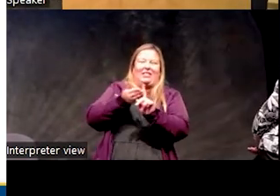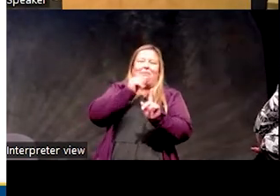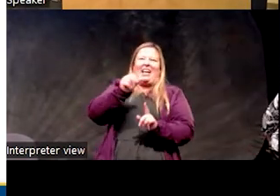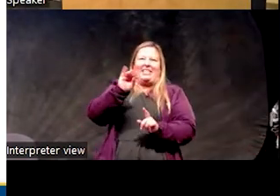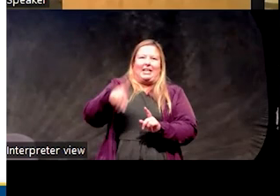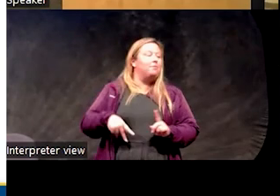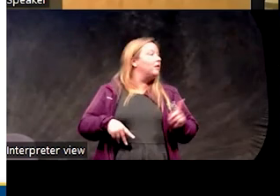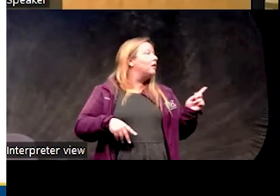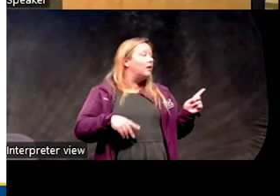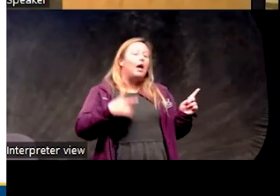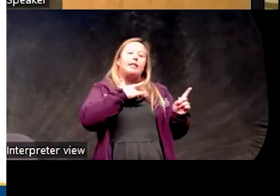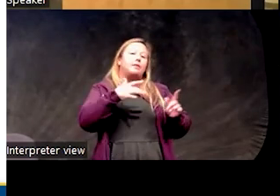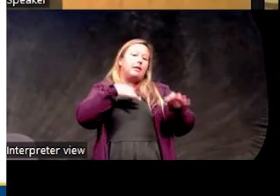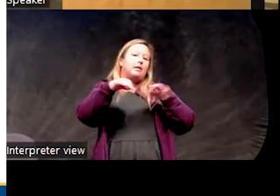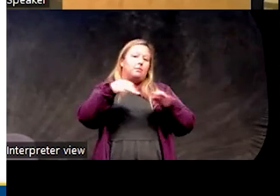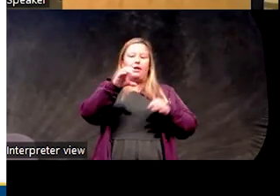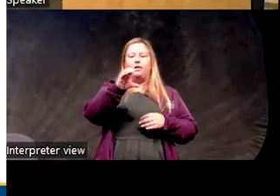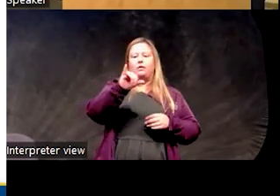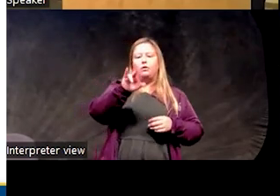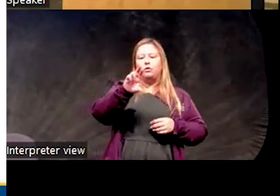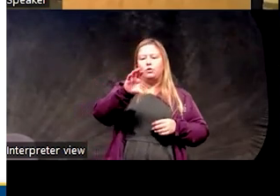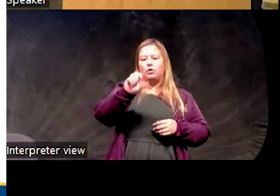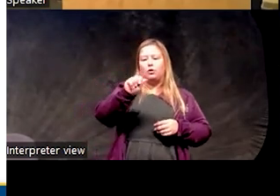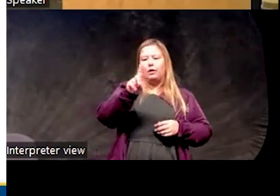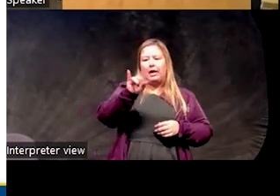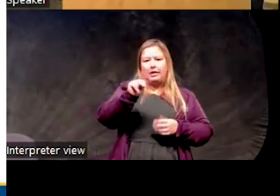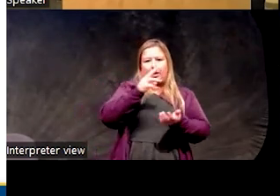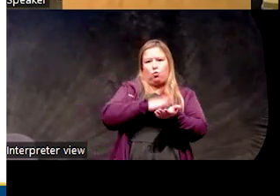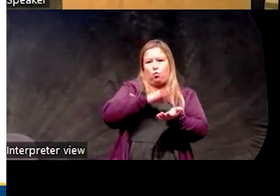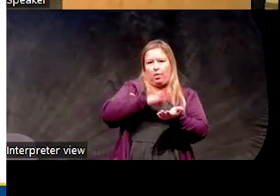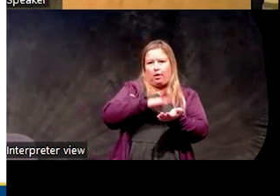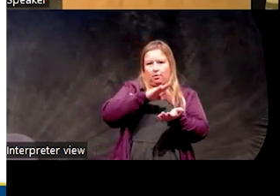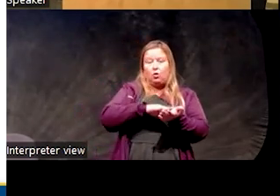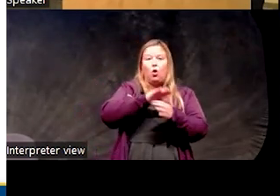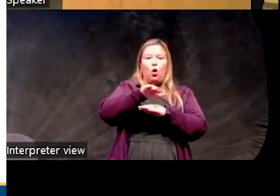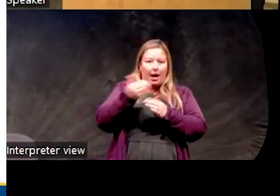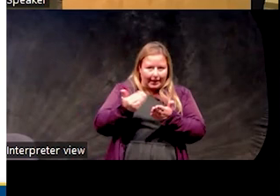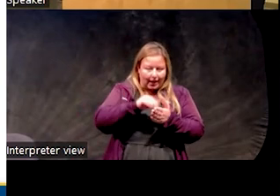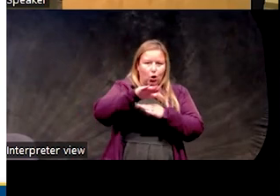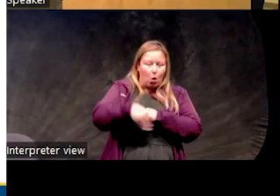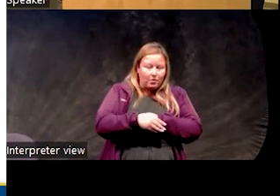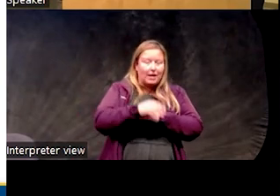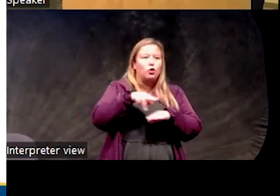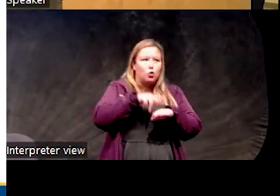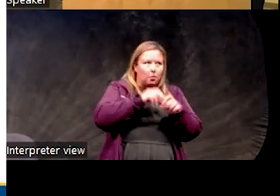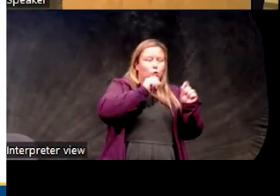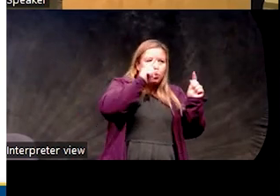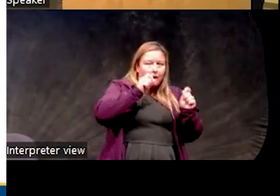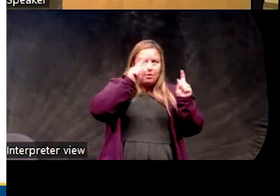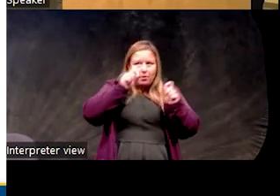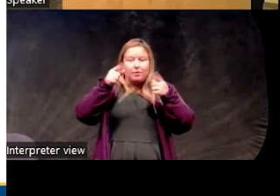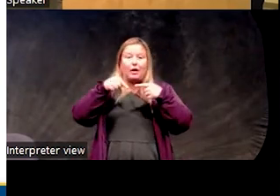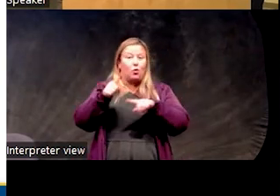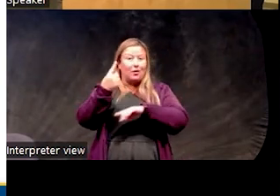I tend to explain to people about the circadian process that it's normal to wake up a couple of times during the night. And it's also normal to get